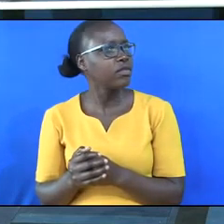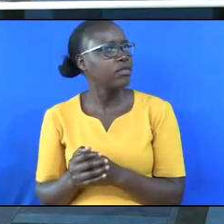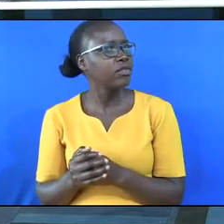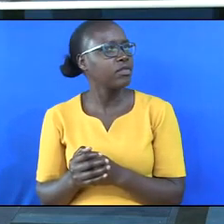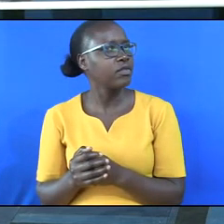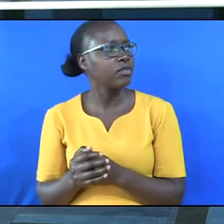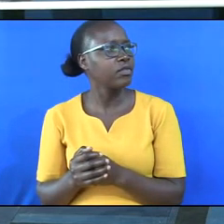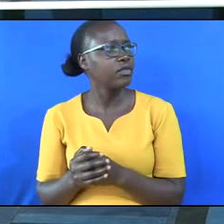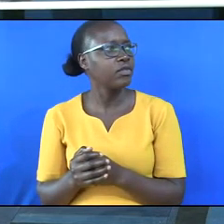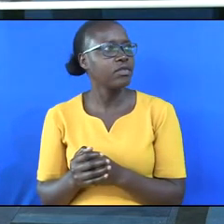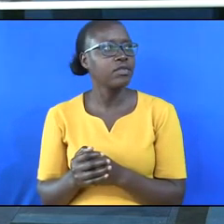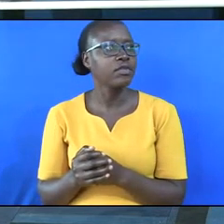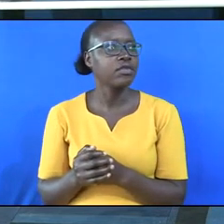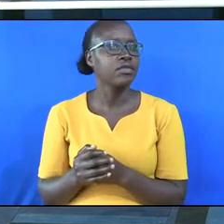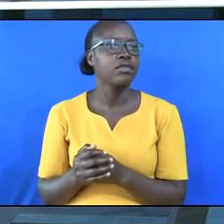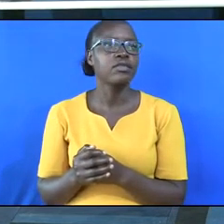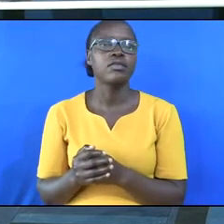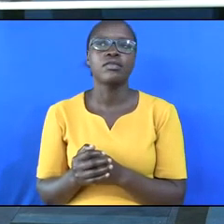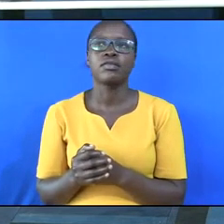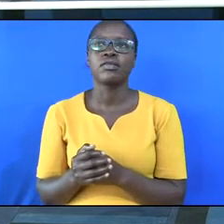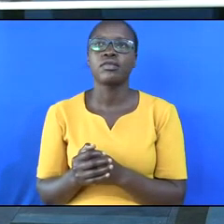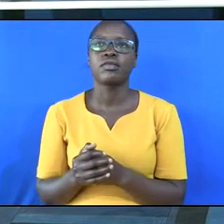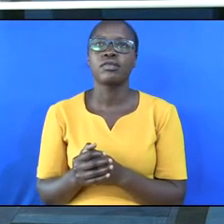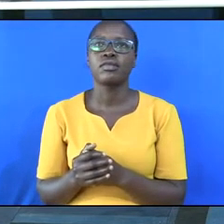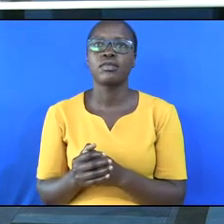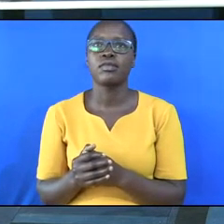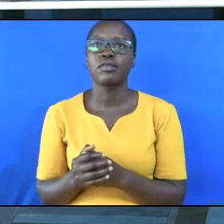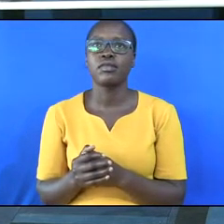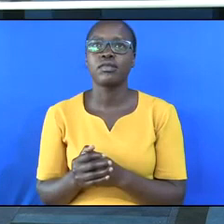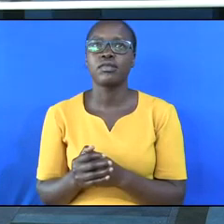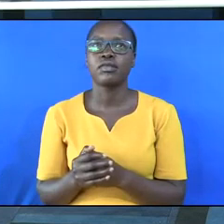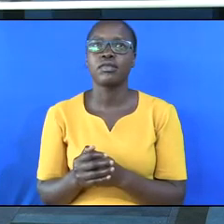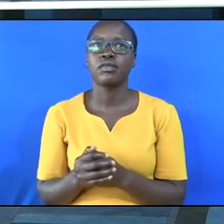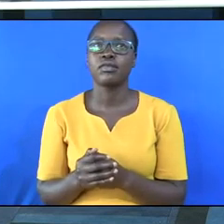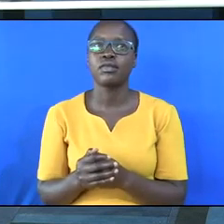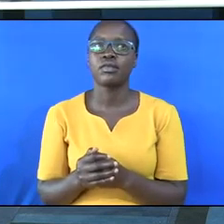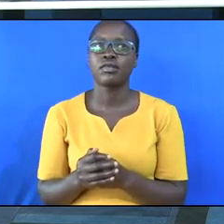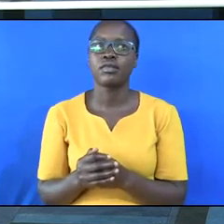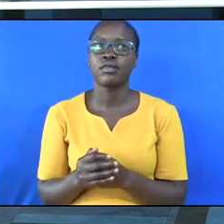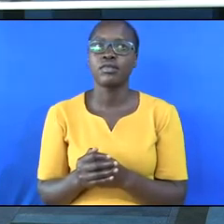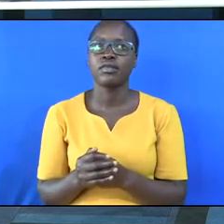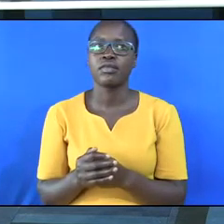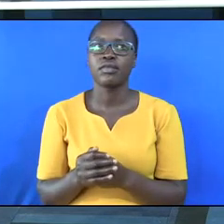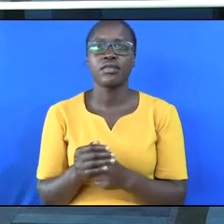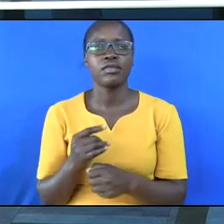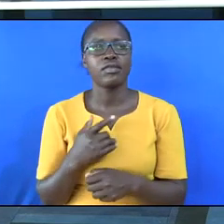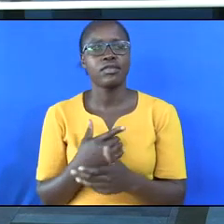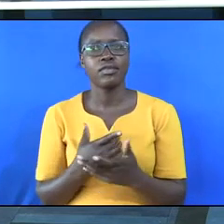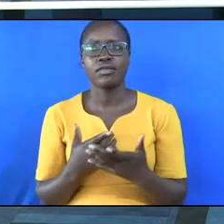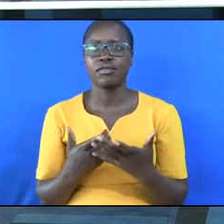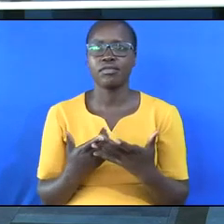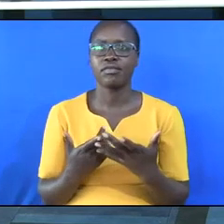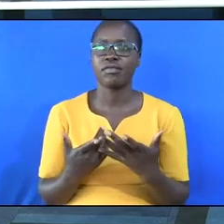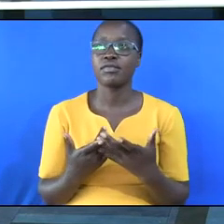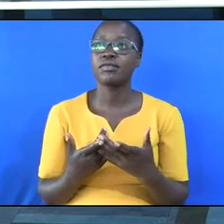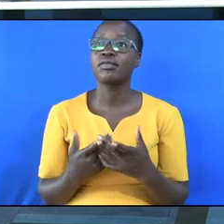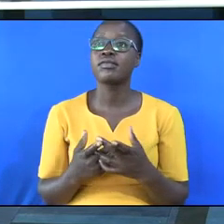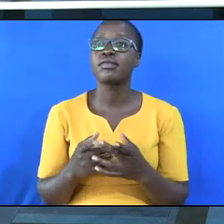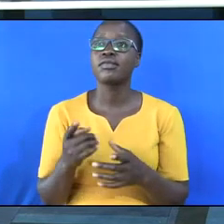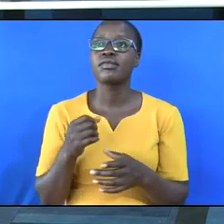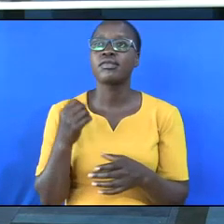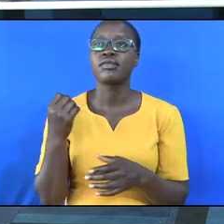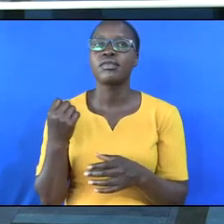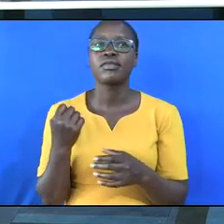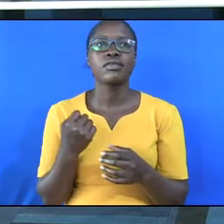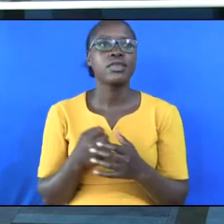He was my pastor at Ephesus ACJ Church in New Orleans and he taught me a lot and he